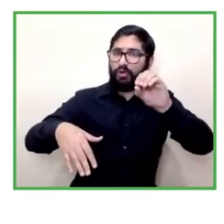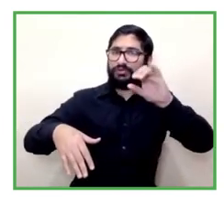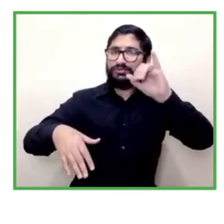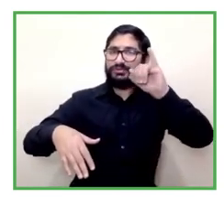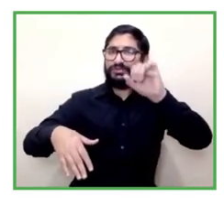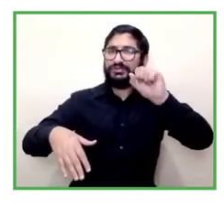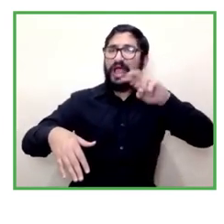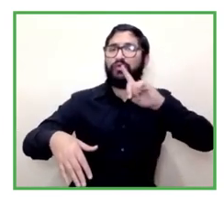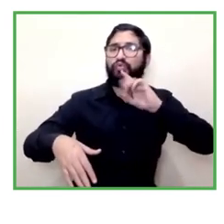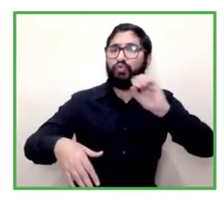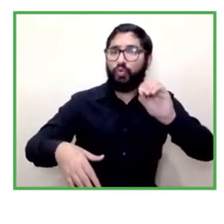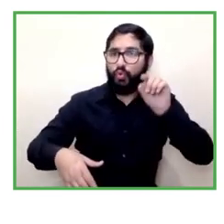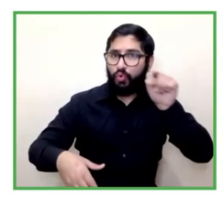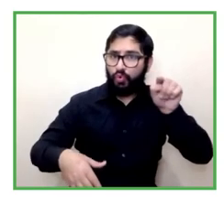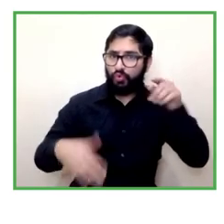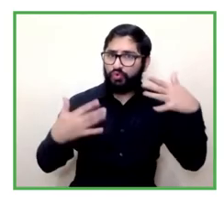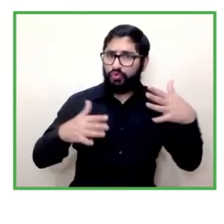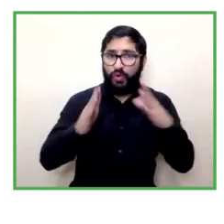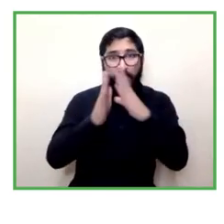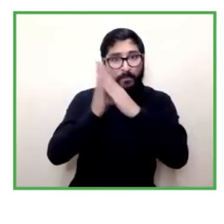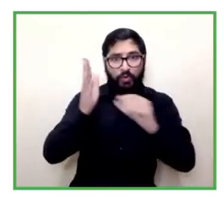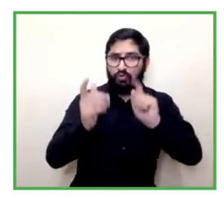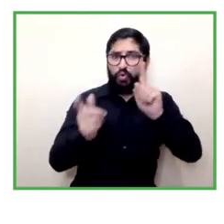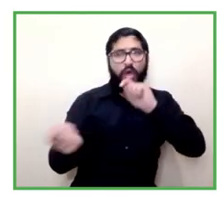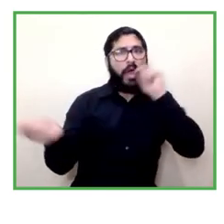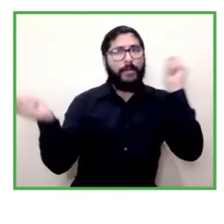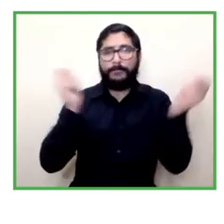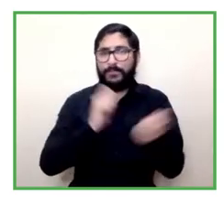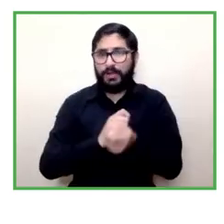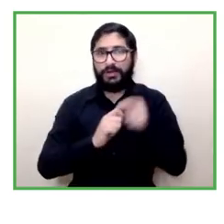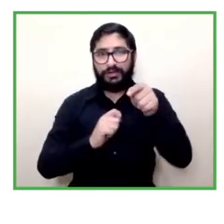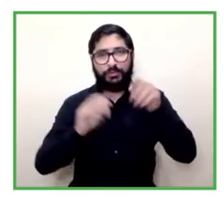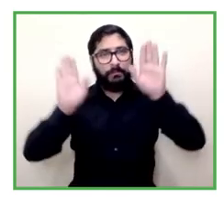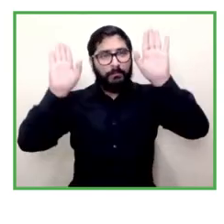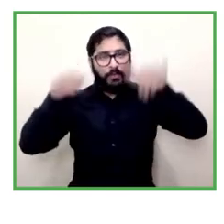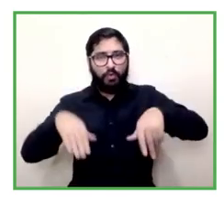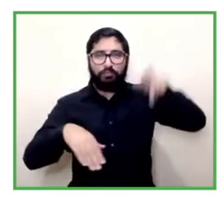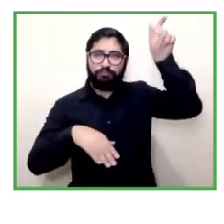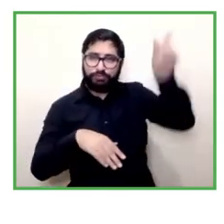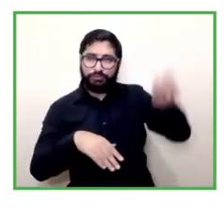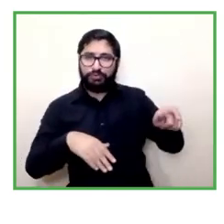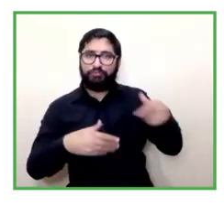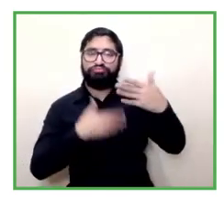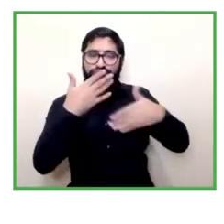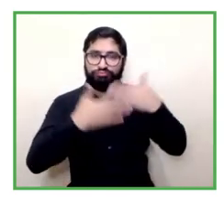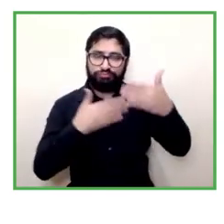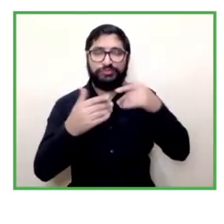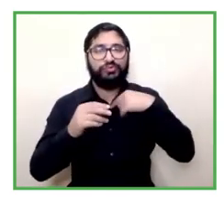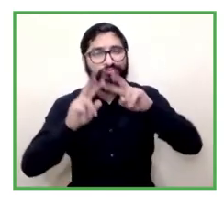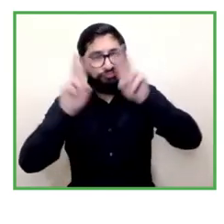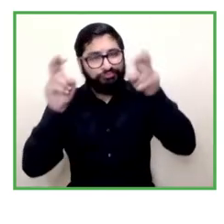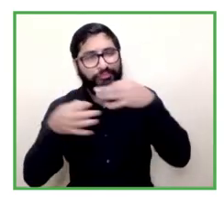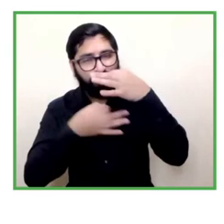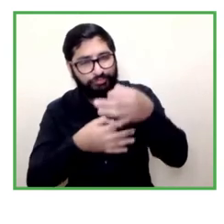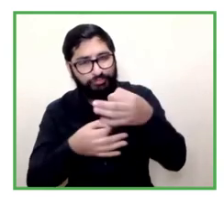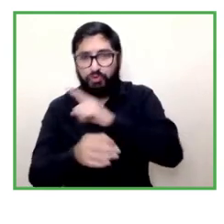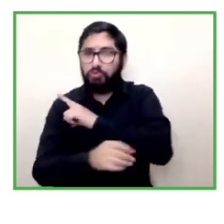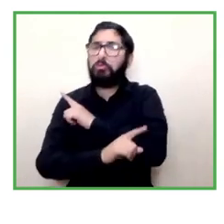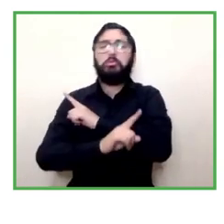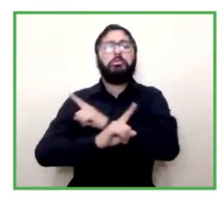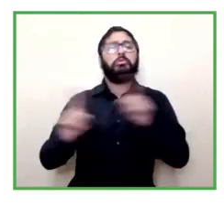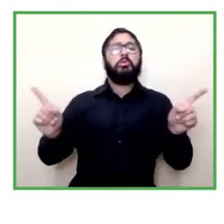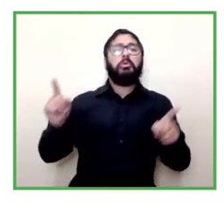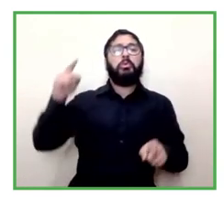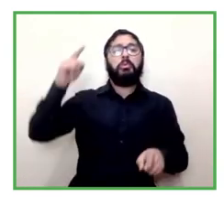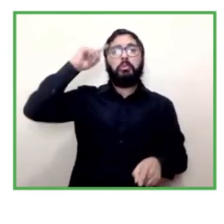model this won't change this will continue the same and as i said we have not invented absolutely